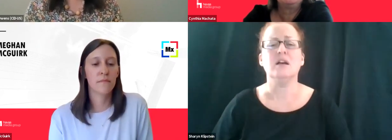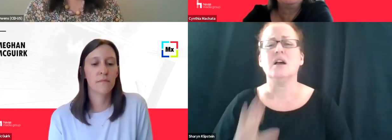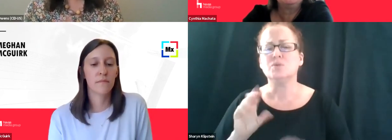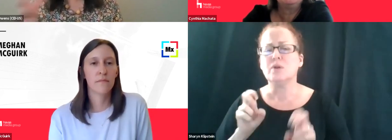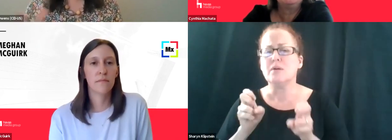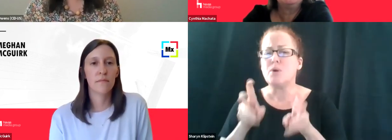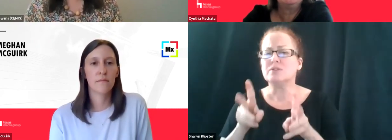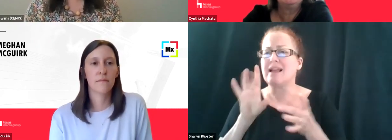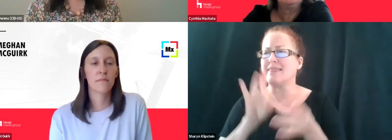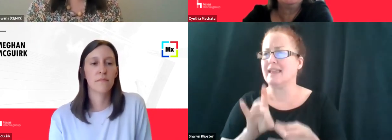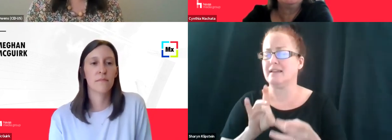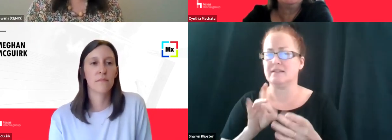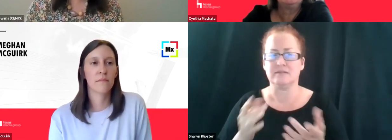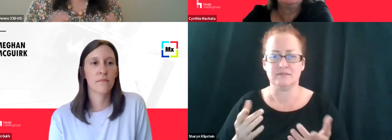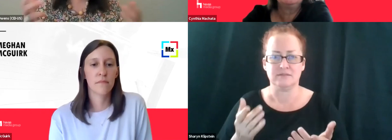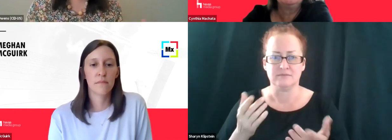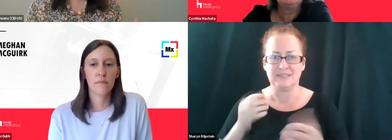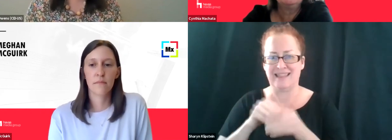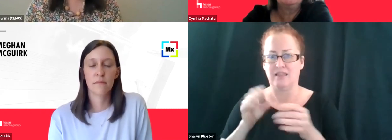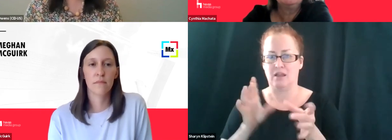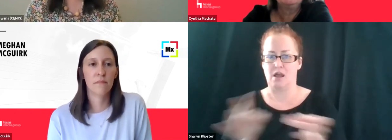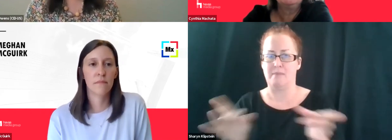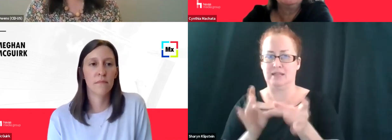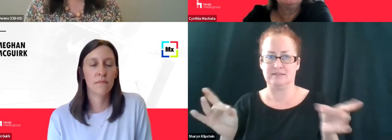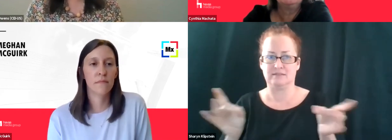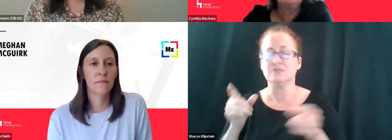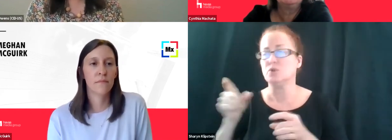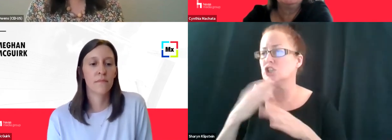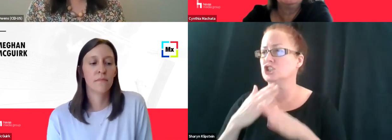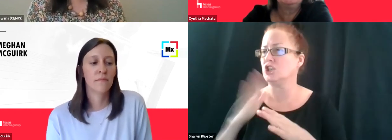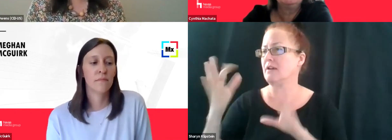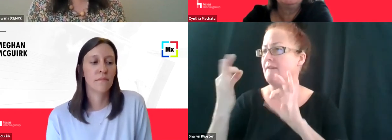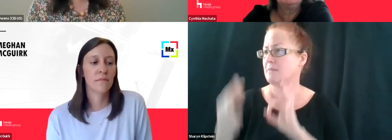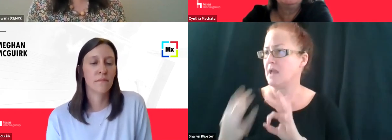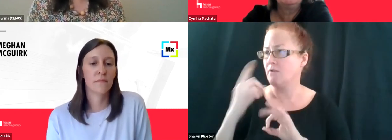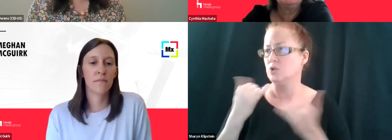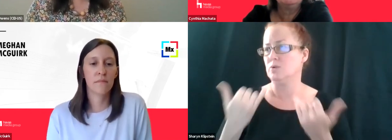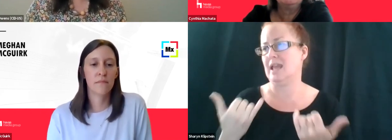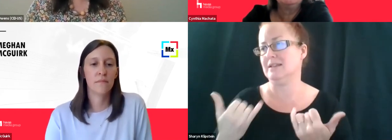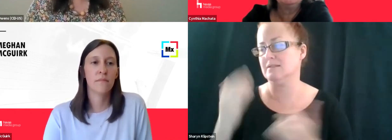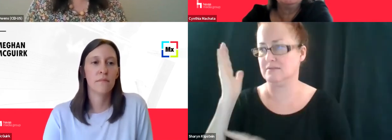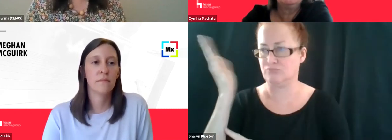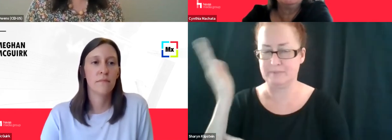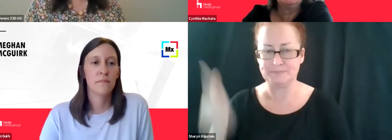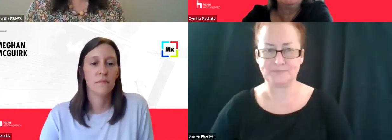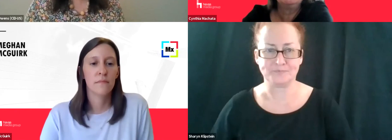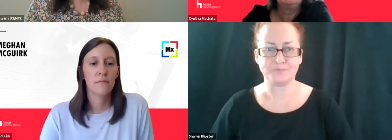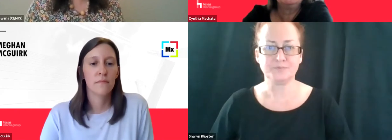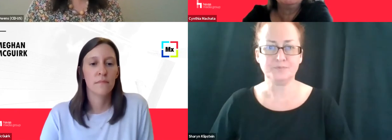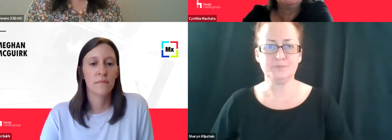there. It may already be there in the comments of where you can give us some feedback about today's session. And also, um,